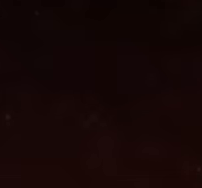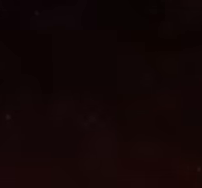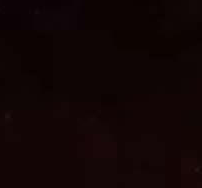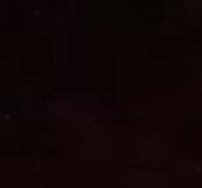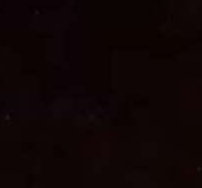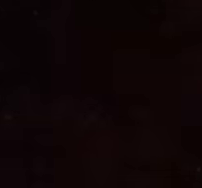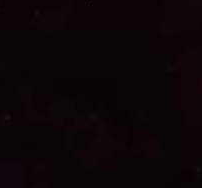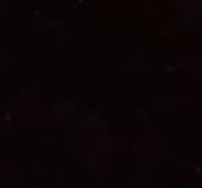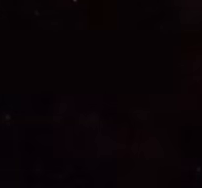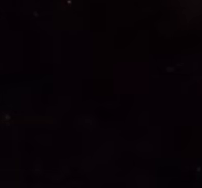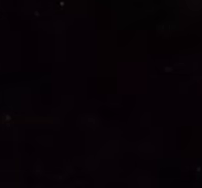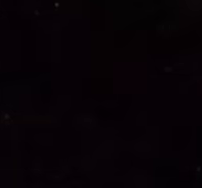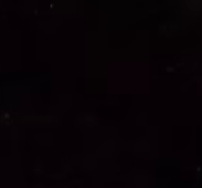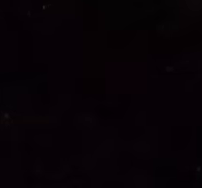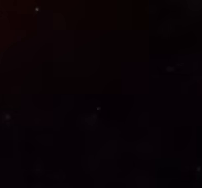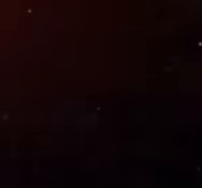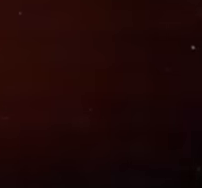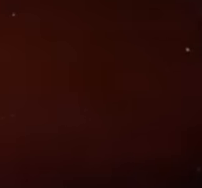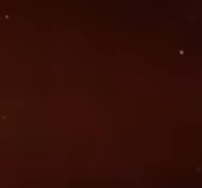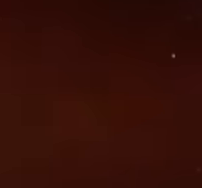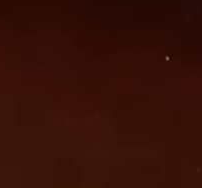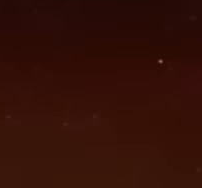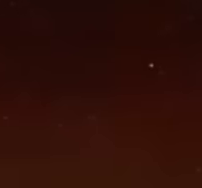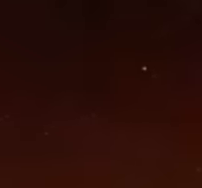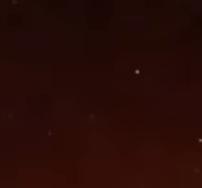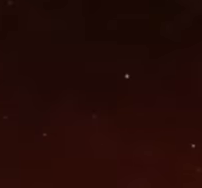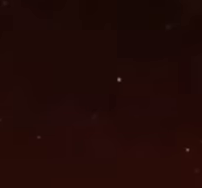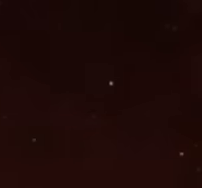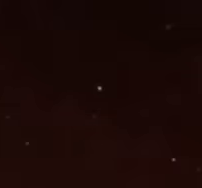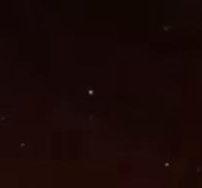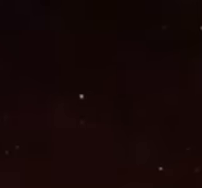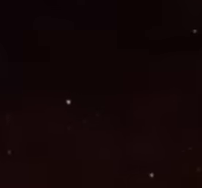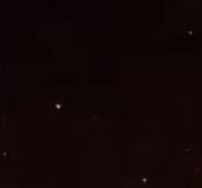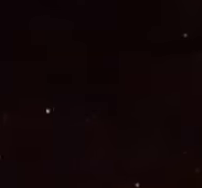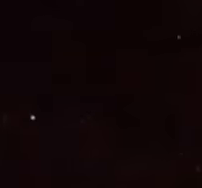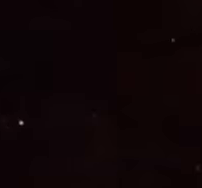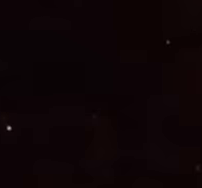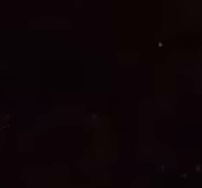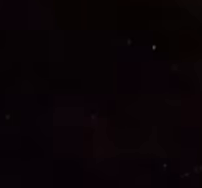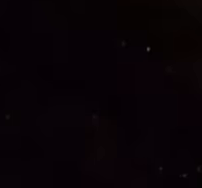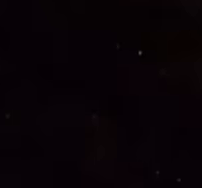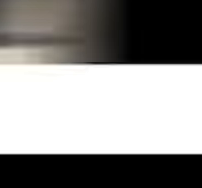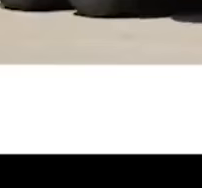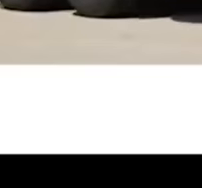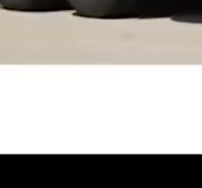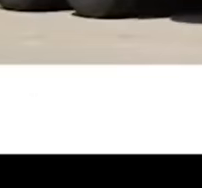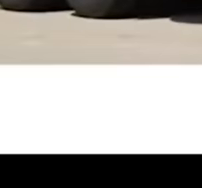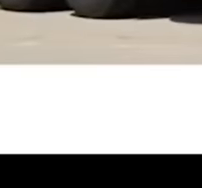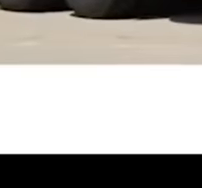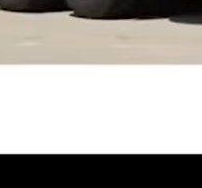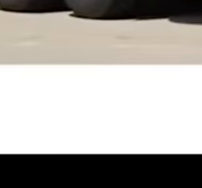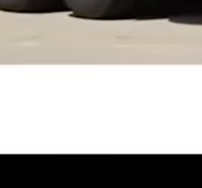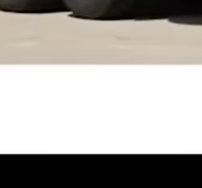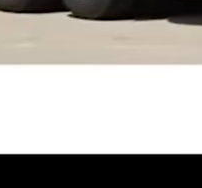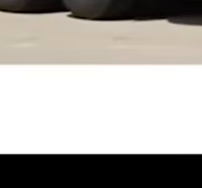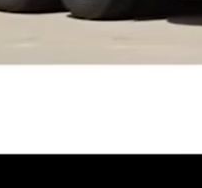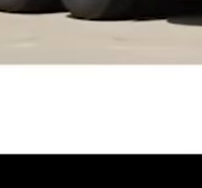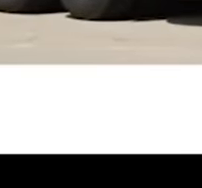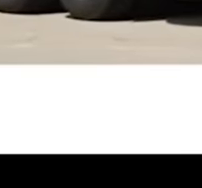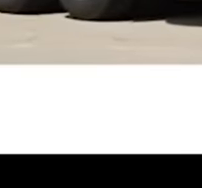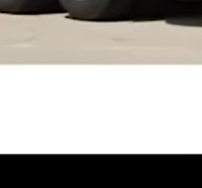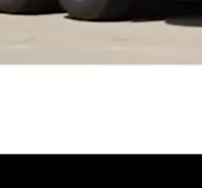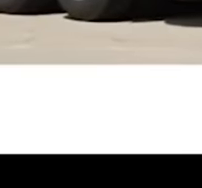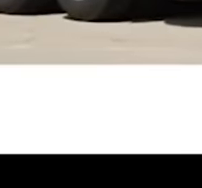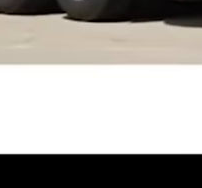Culture Fund, Office of the Prime Minister, the Tobago House of Assembly, and Angostura. Visit Tire Clinic Marketing, New